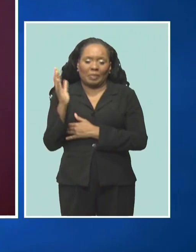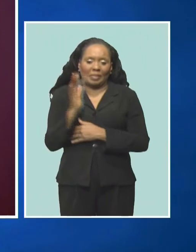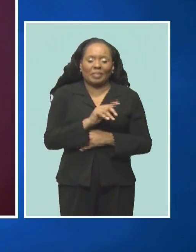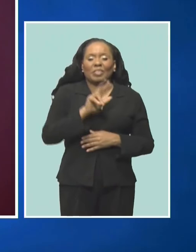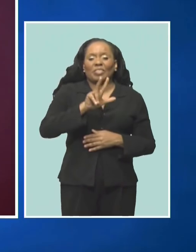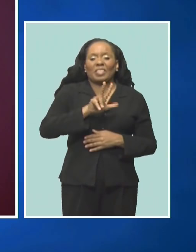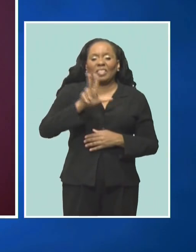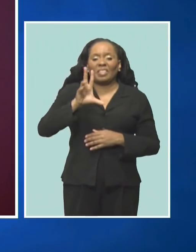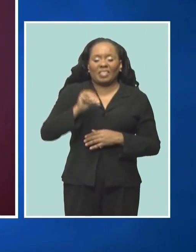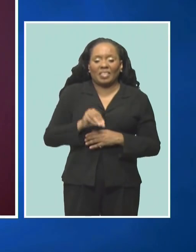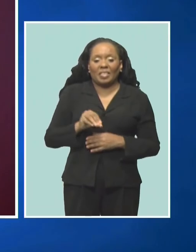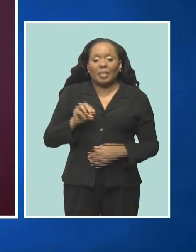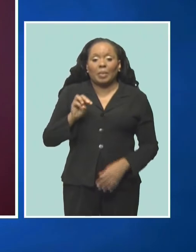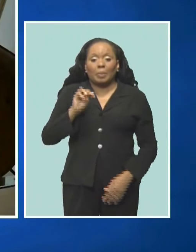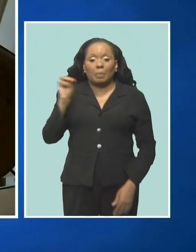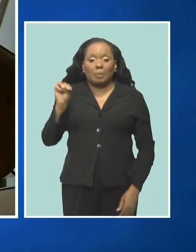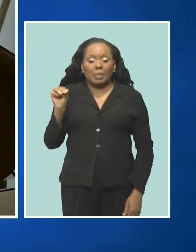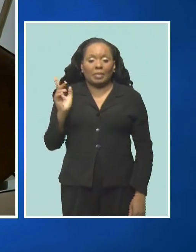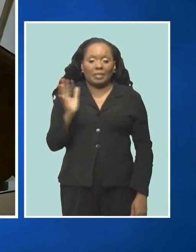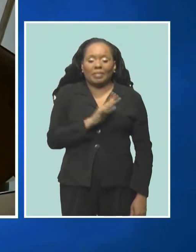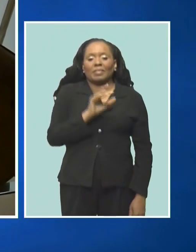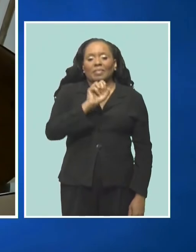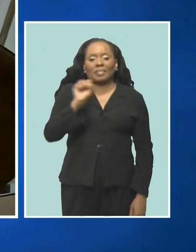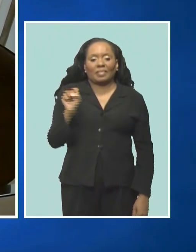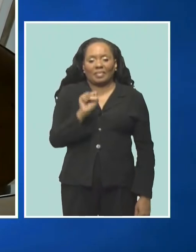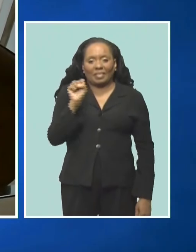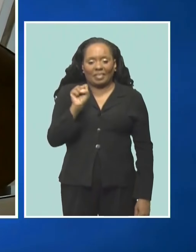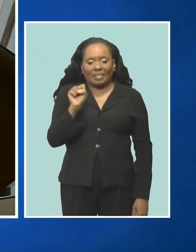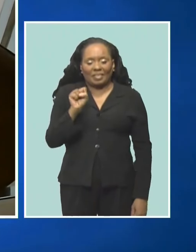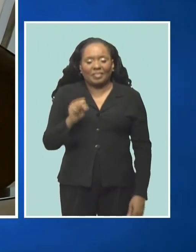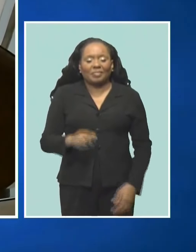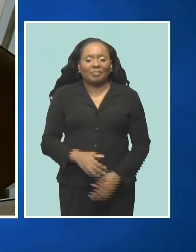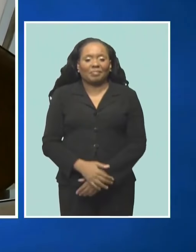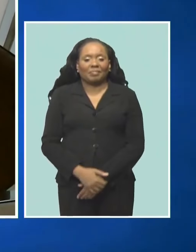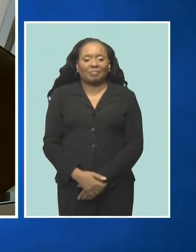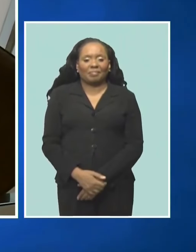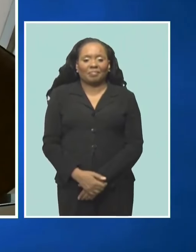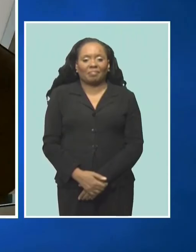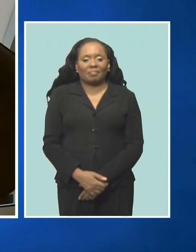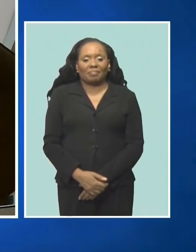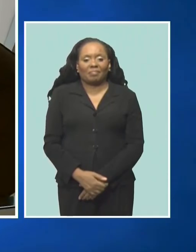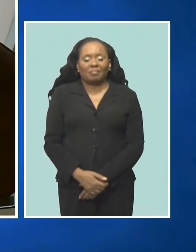.m. Monday to Saturday. Trevor Thorpe for the Yes Business Report.